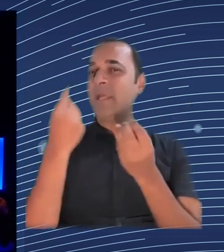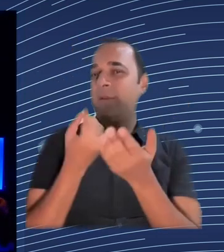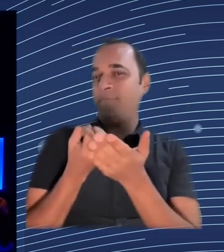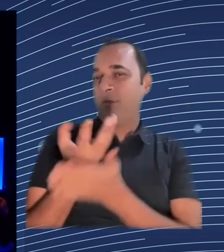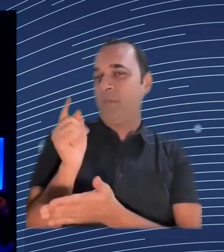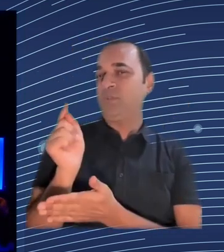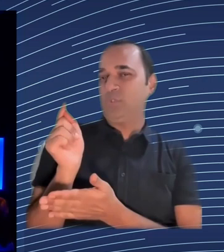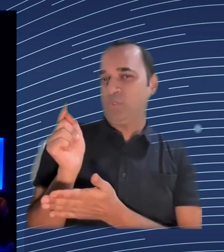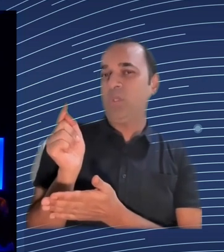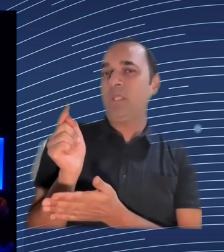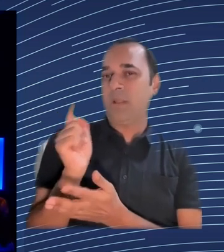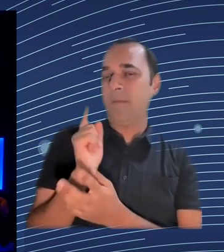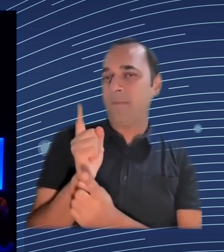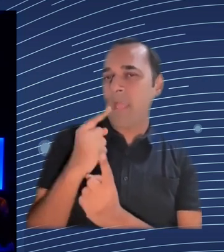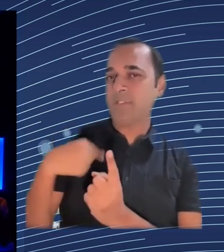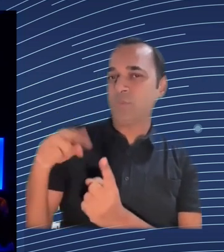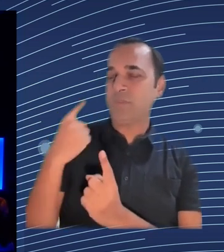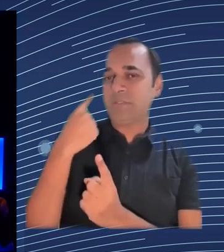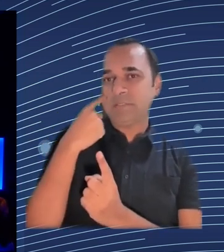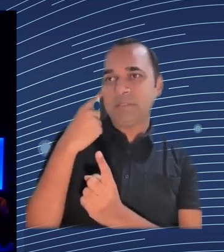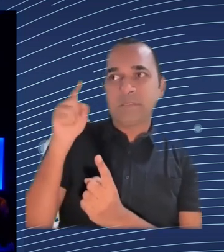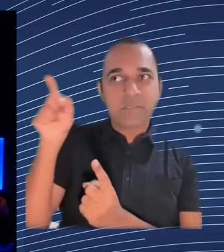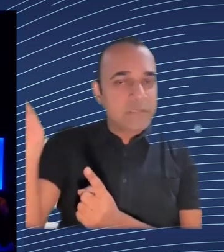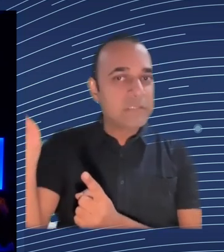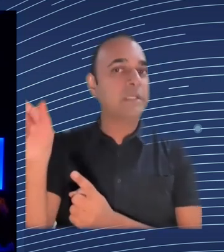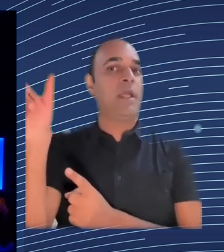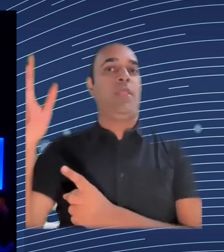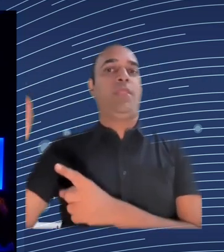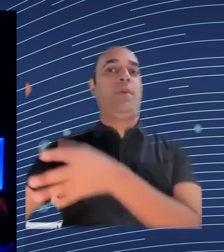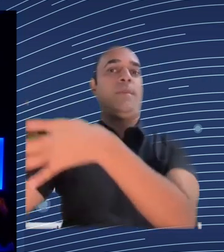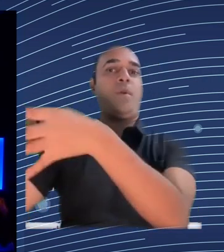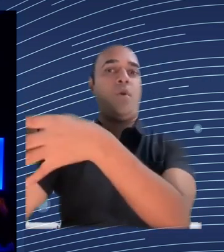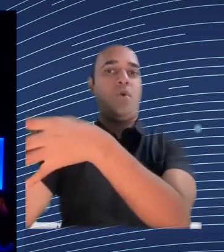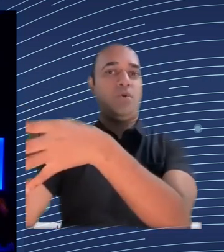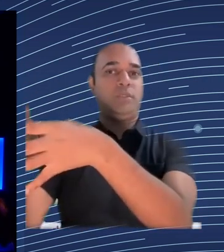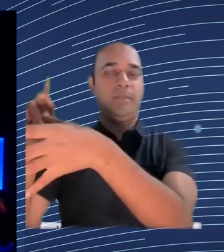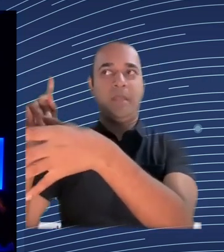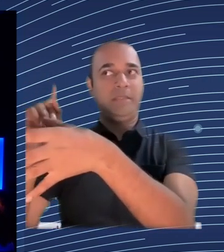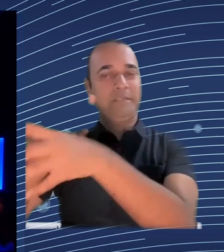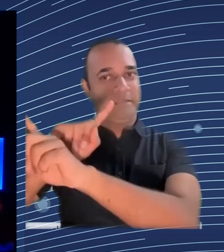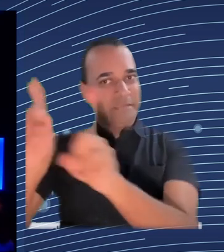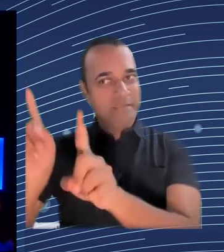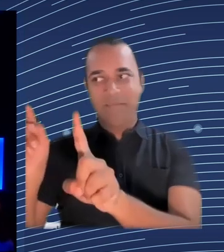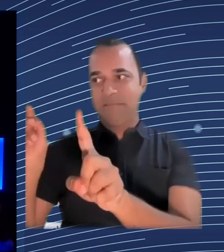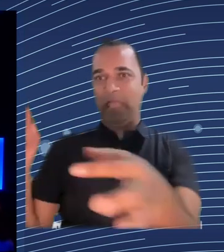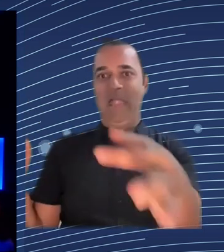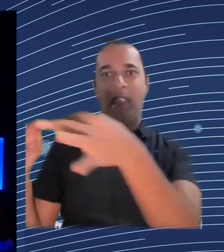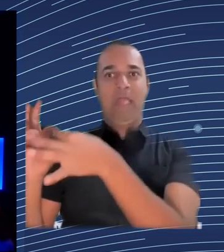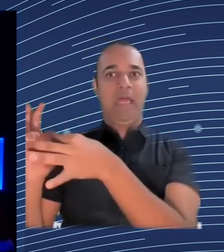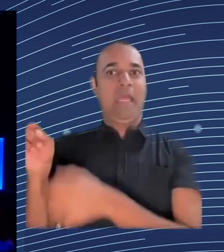lunchtime so we should slowly wrap up thanks a lot for the questions from the audience and for Yasmin for helping with this